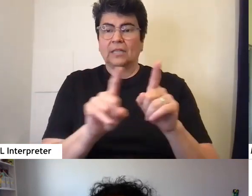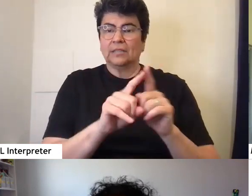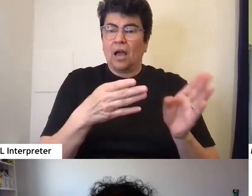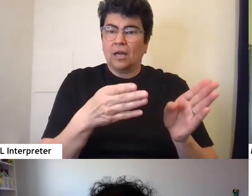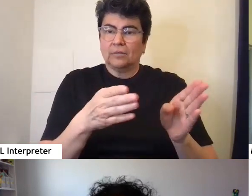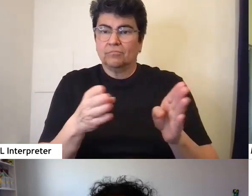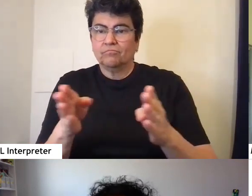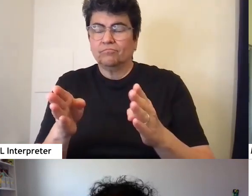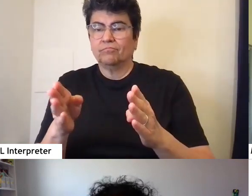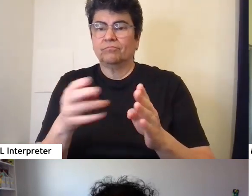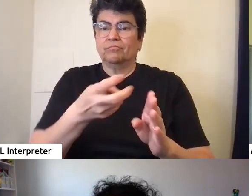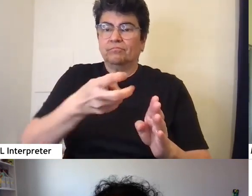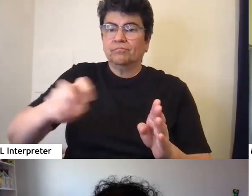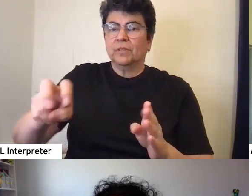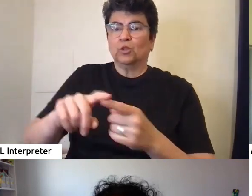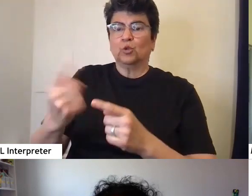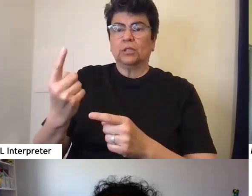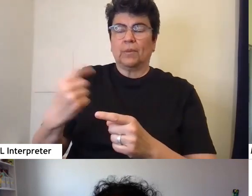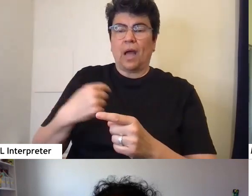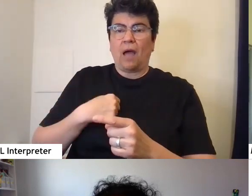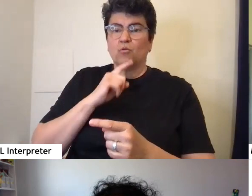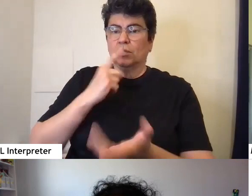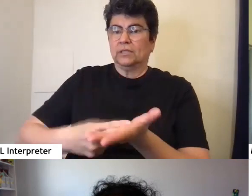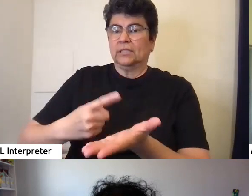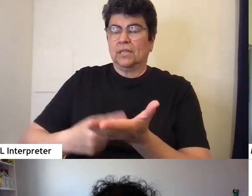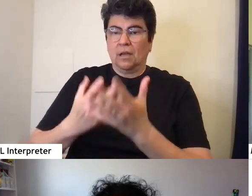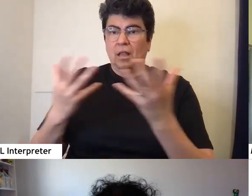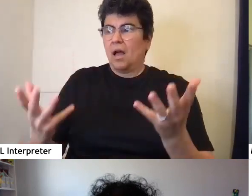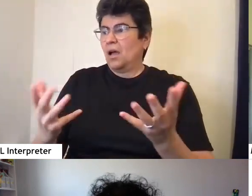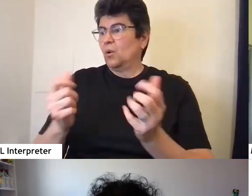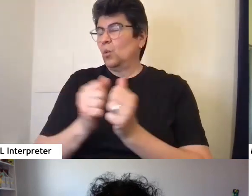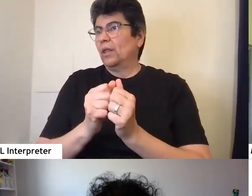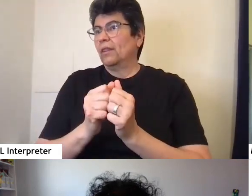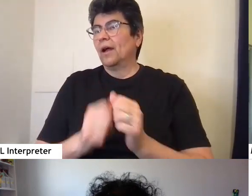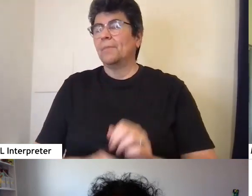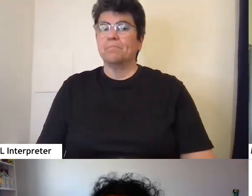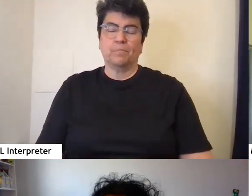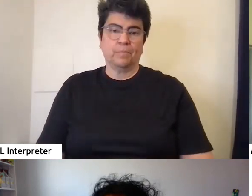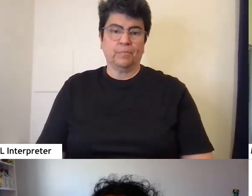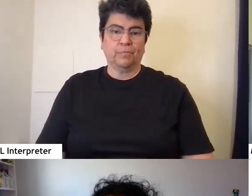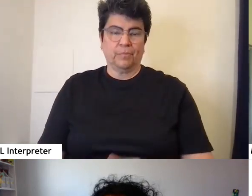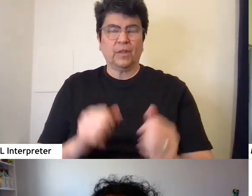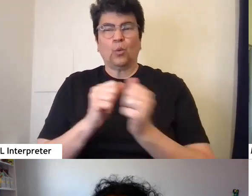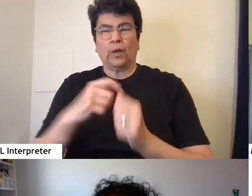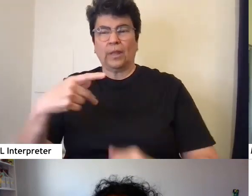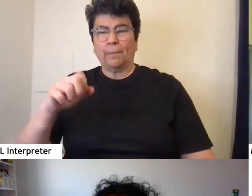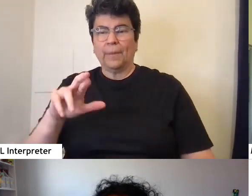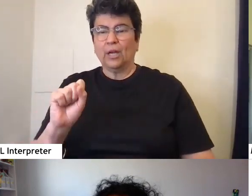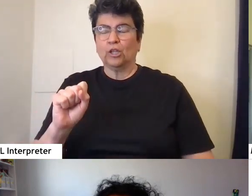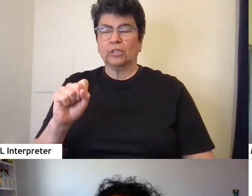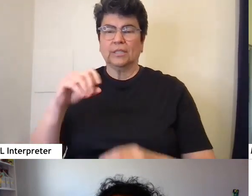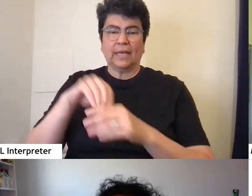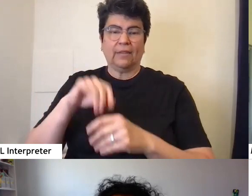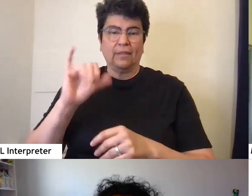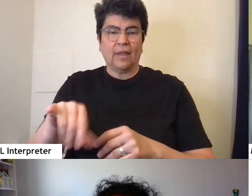to something that I've discussed a lot with peers in the comics community and